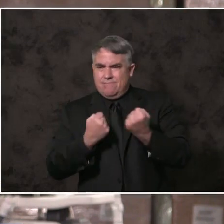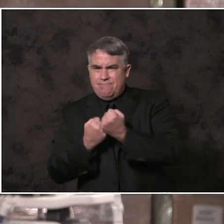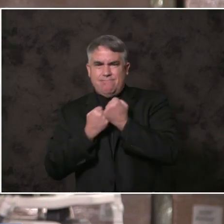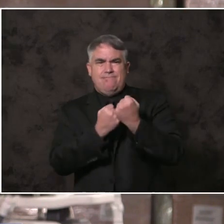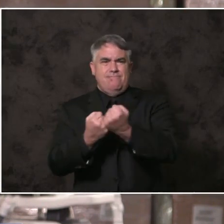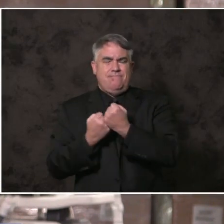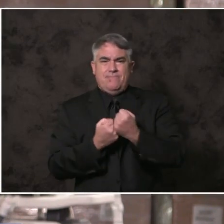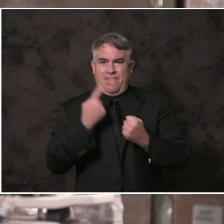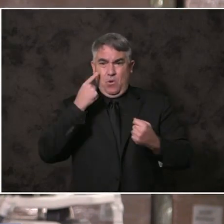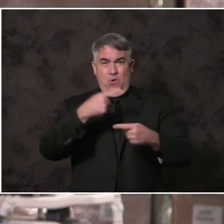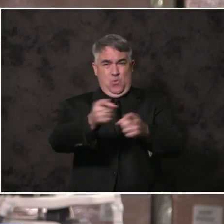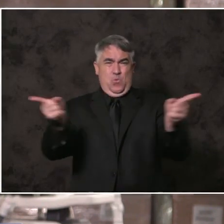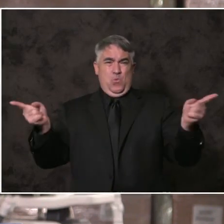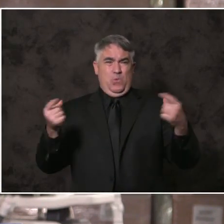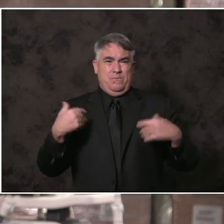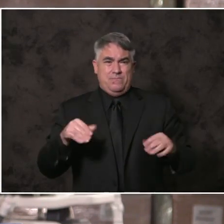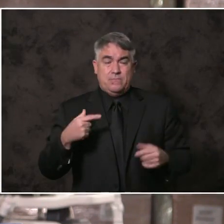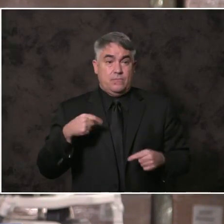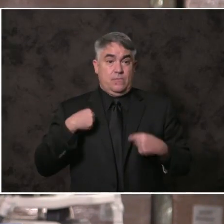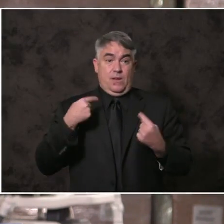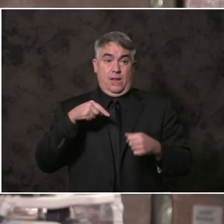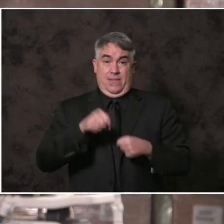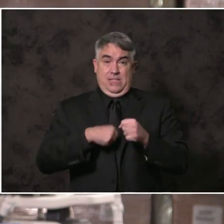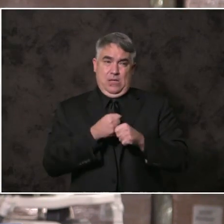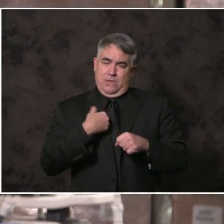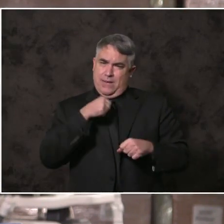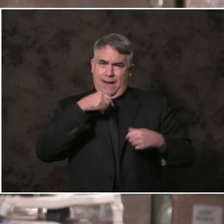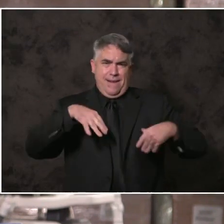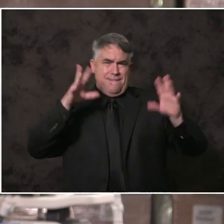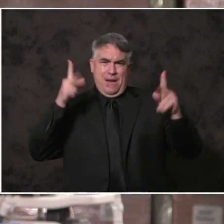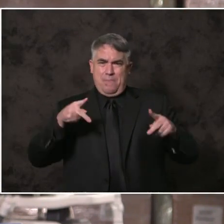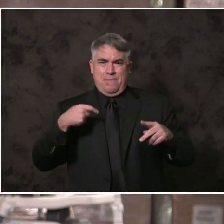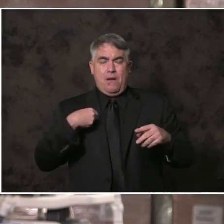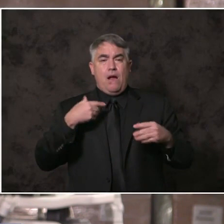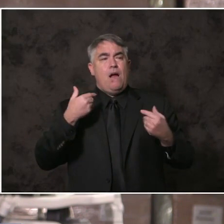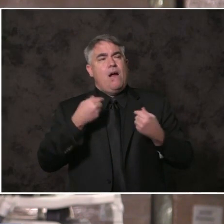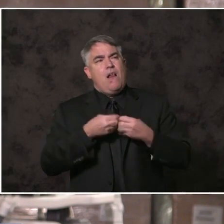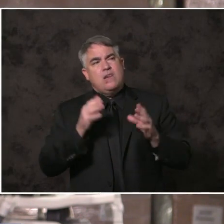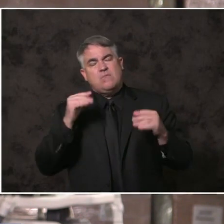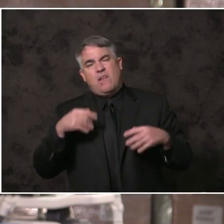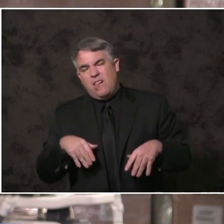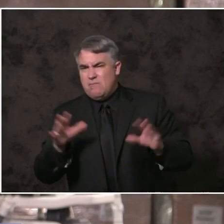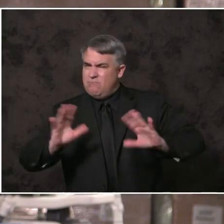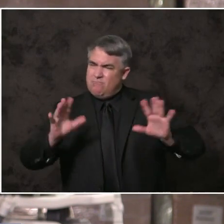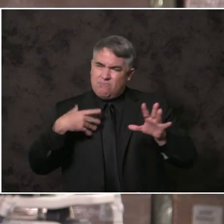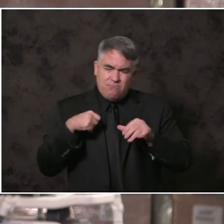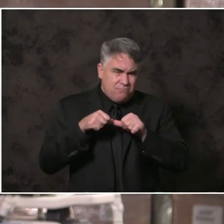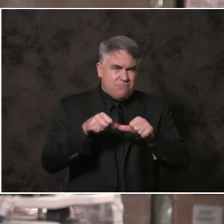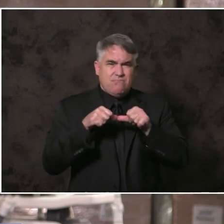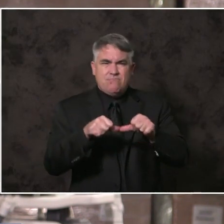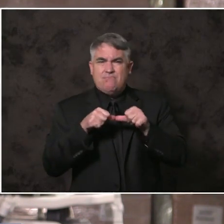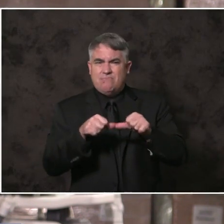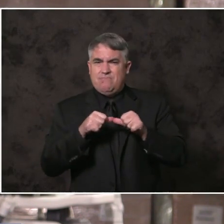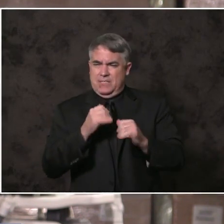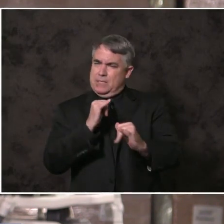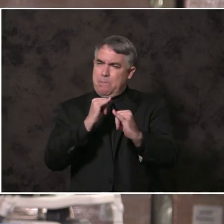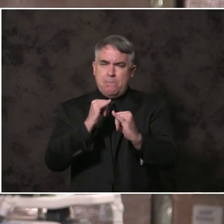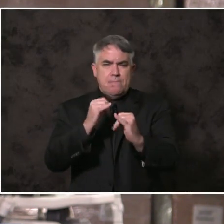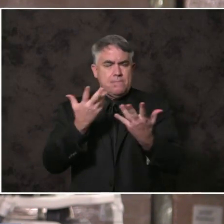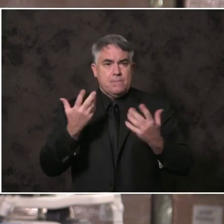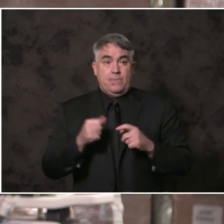up your commitment and you did not lose hope. And neither has your county government. Our immediate priority